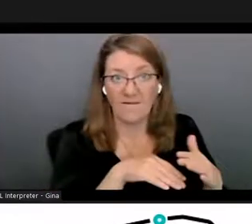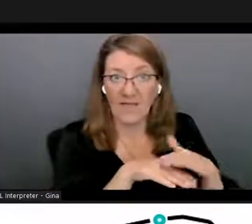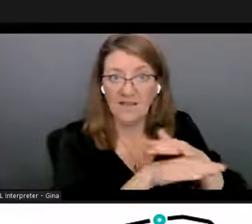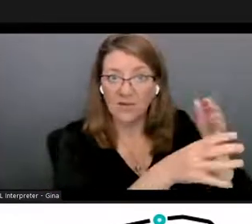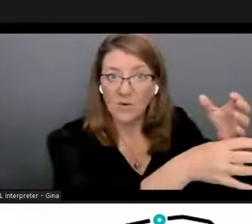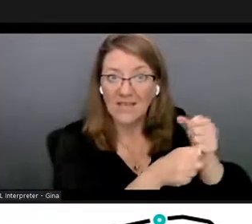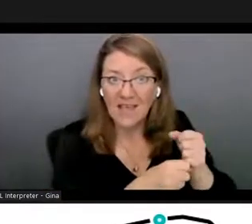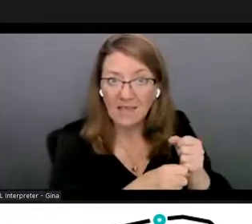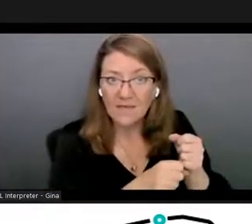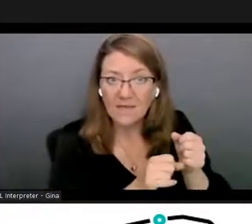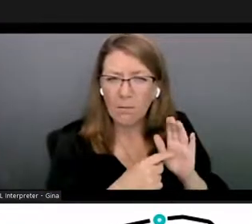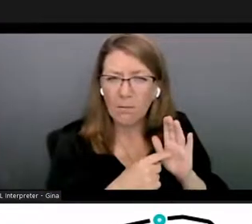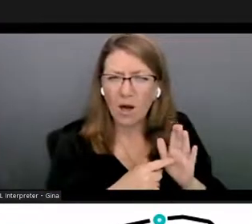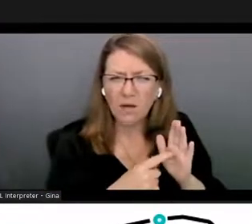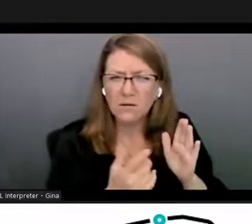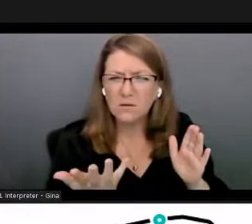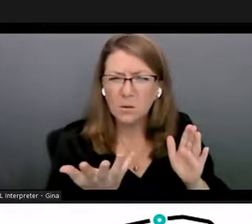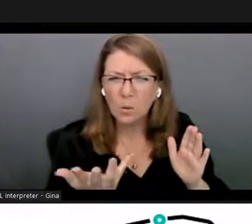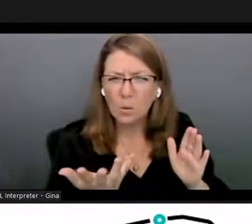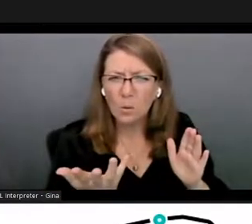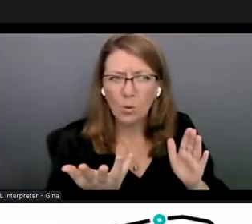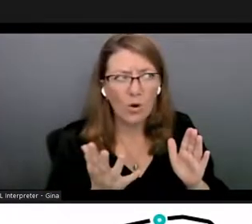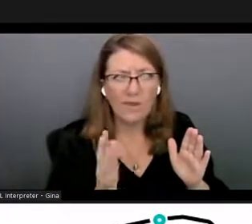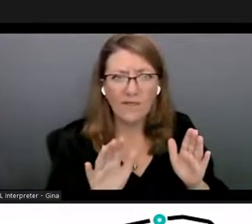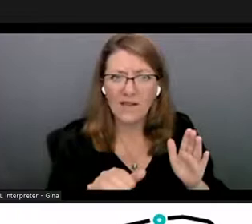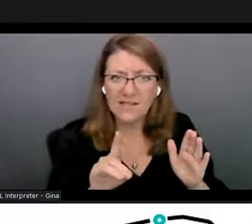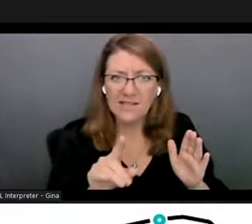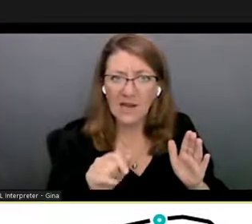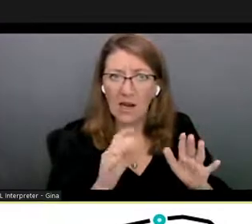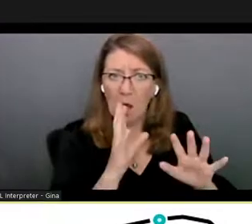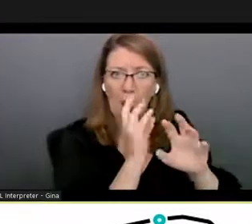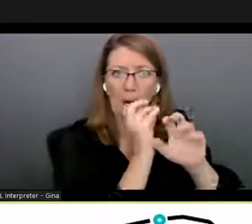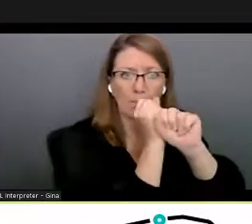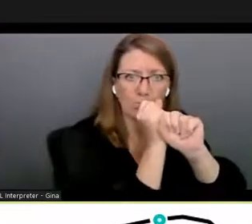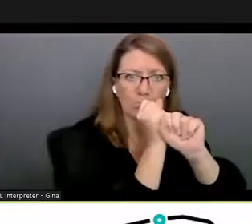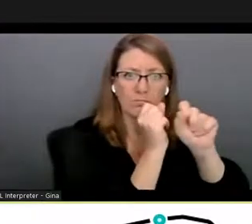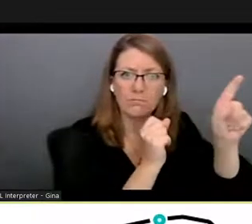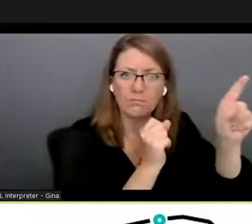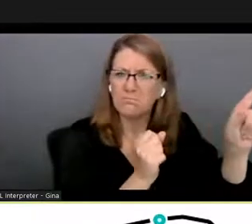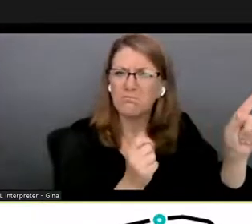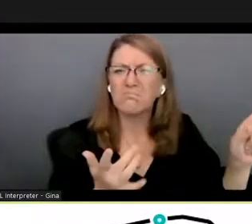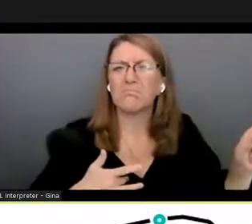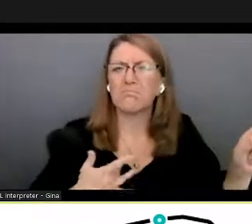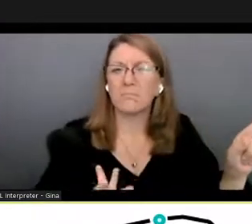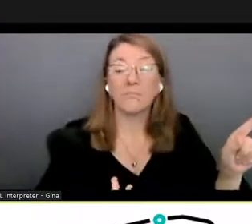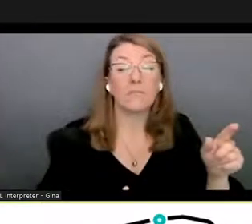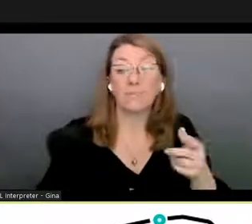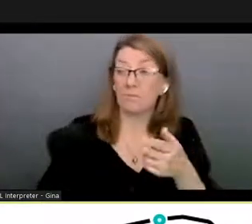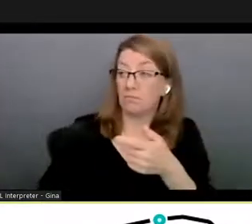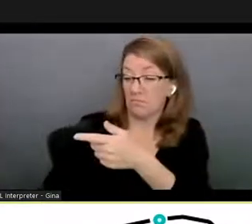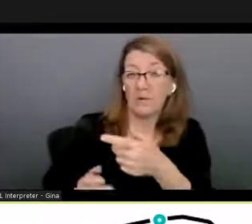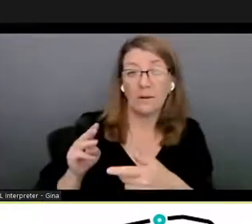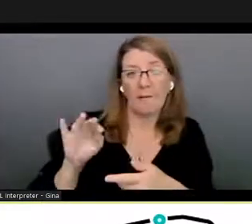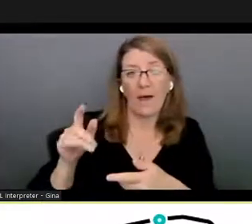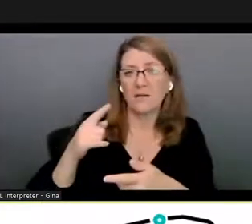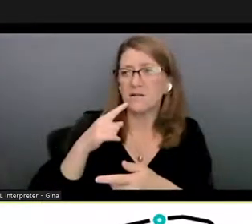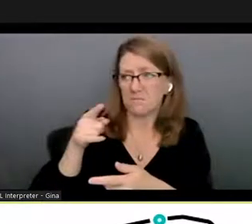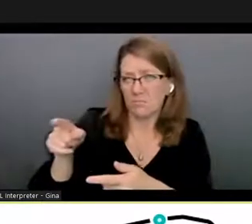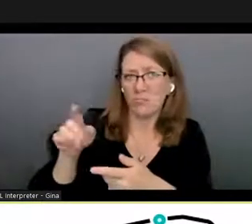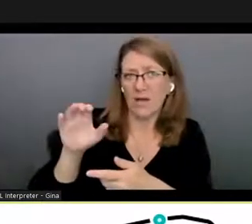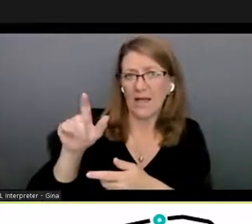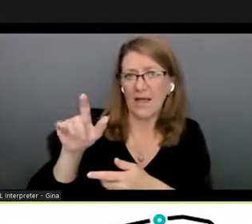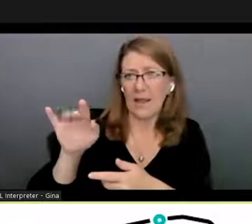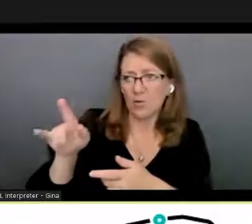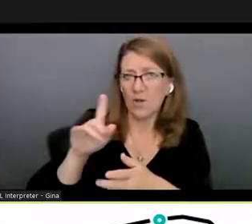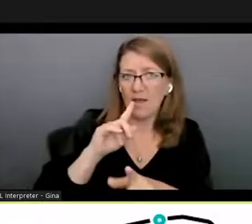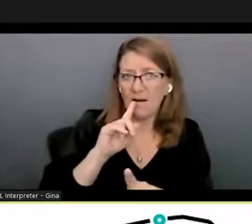models or that data maybe caleb you can maybe talk about that um i'm thinking like more along the